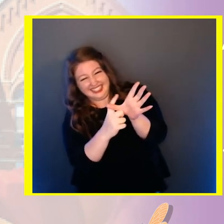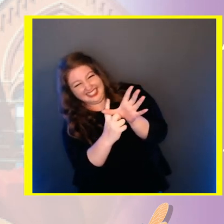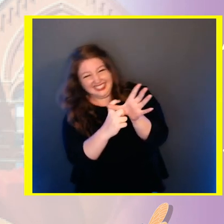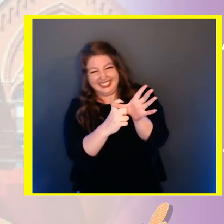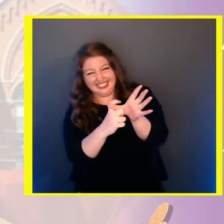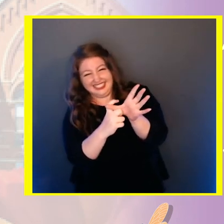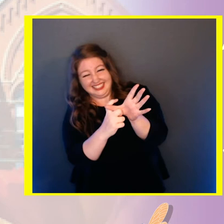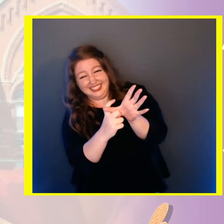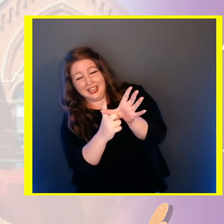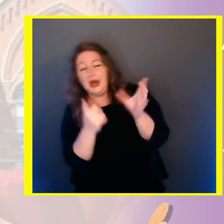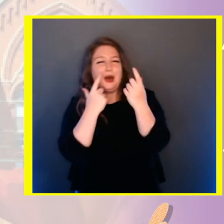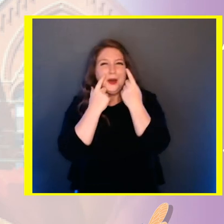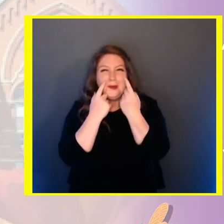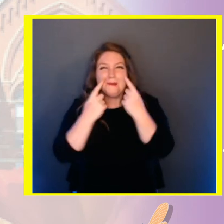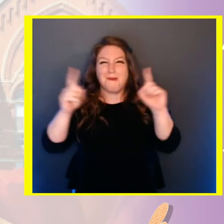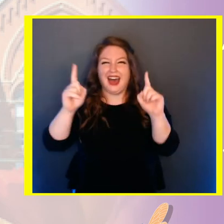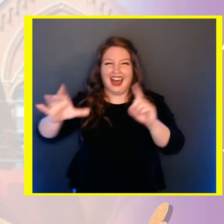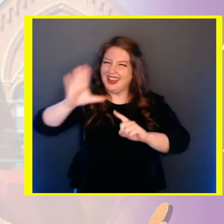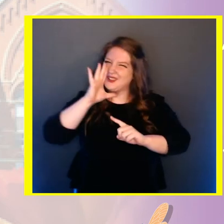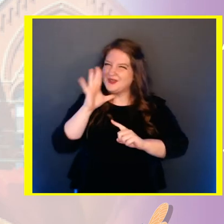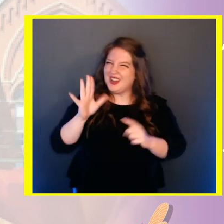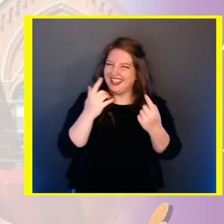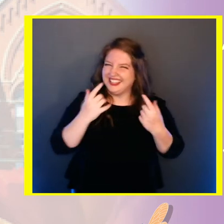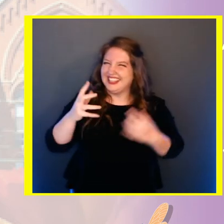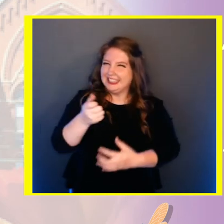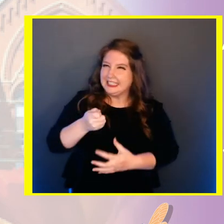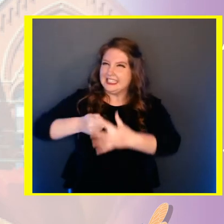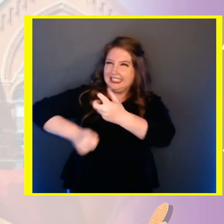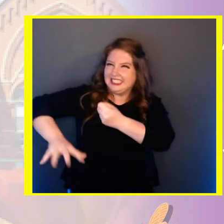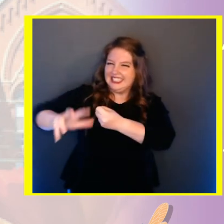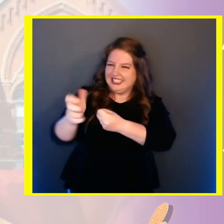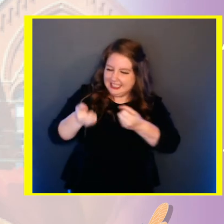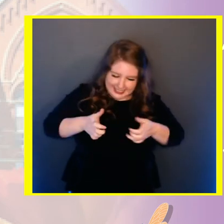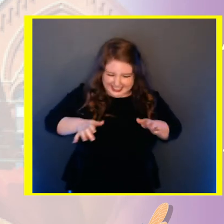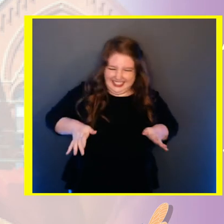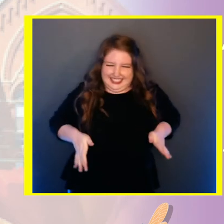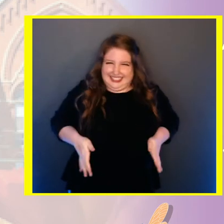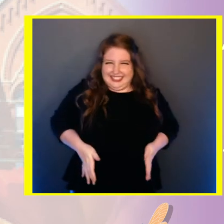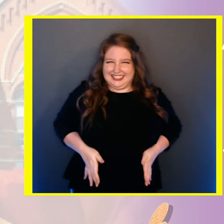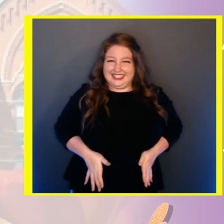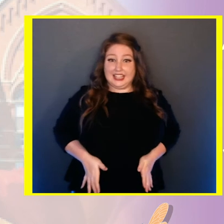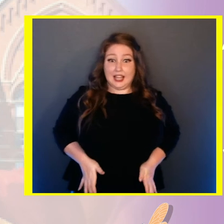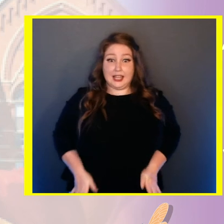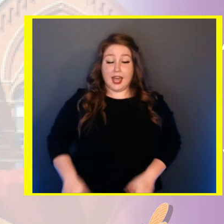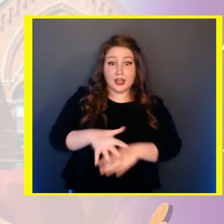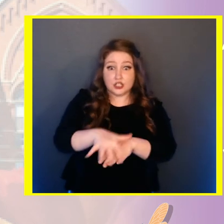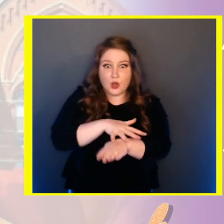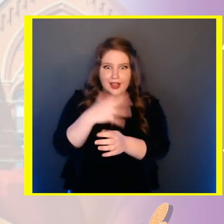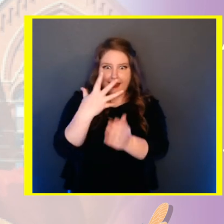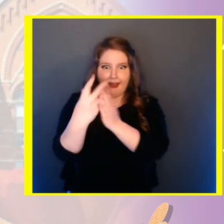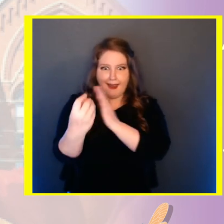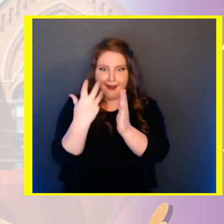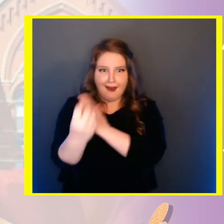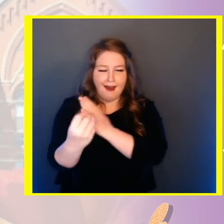and grab the nymphal skin. After a few attempts at doing a cicada sit-up, it'll be successful to grab that